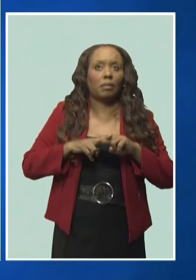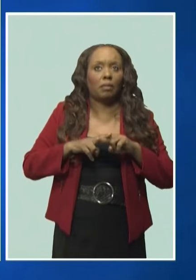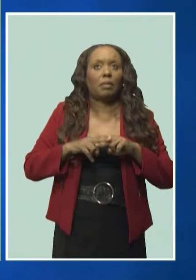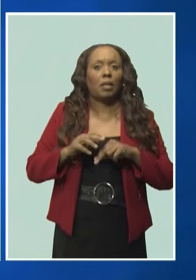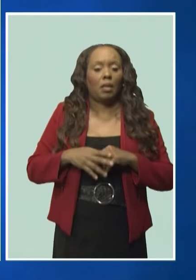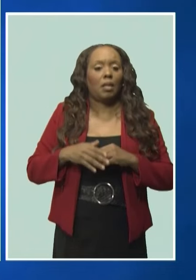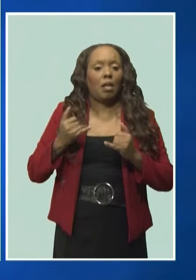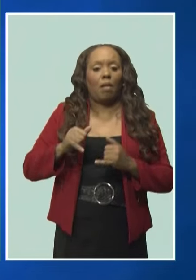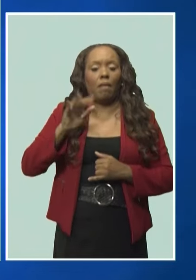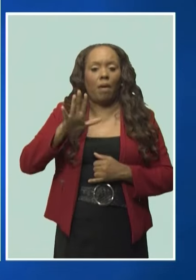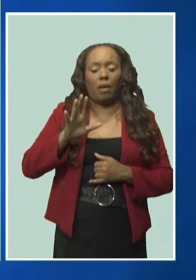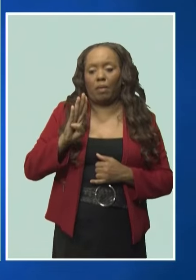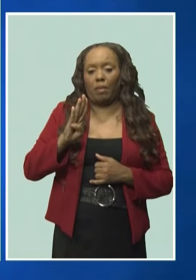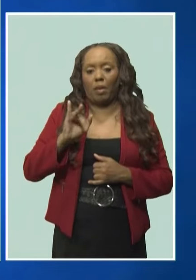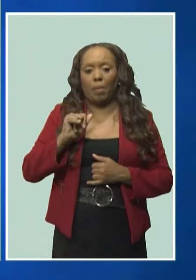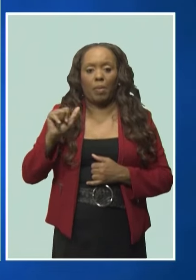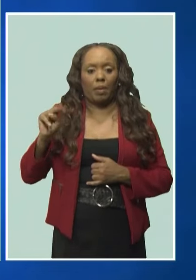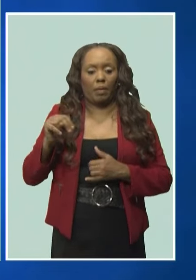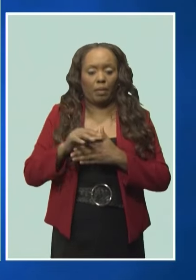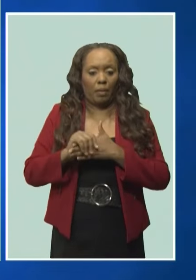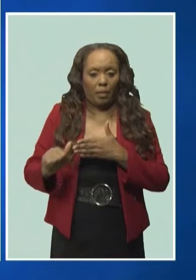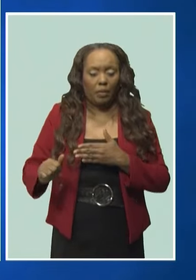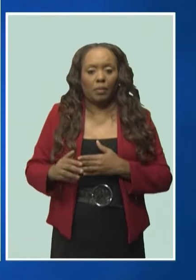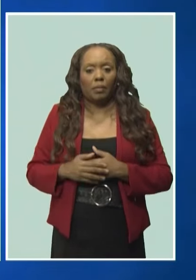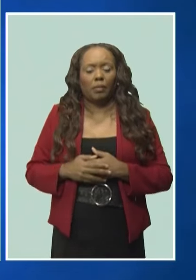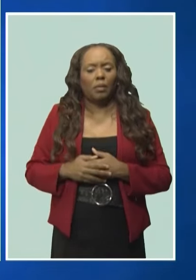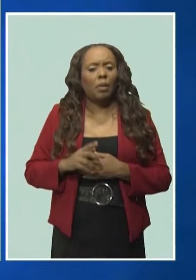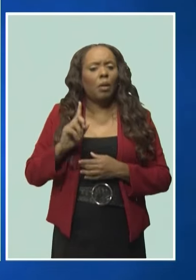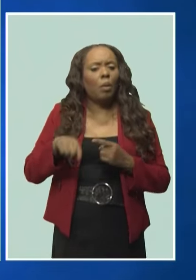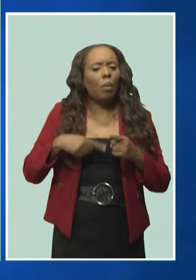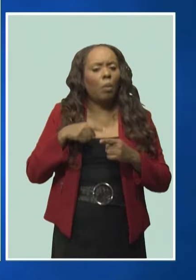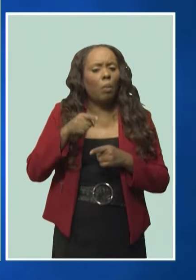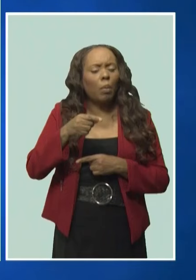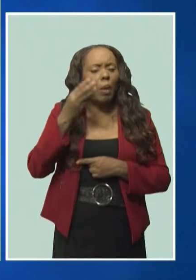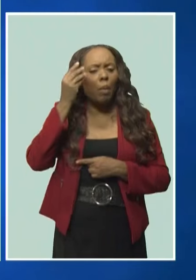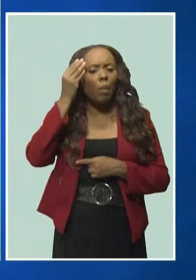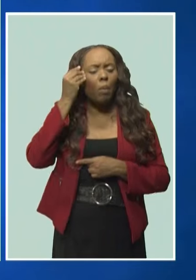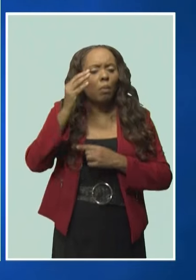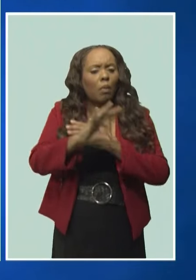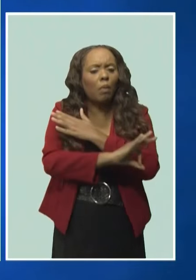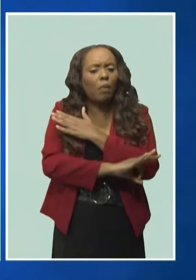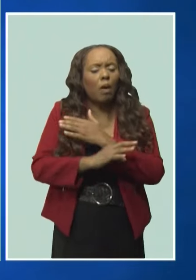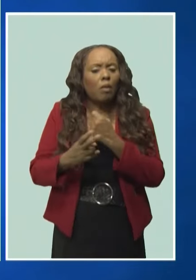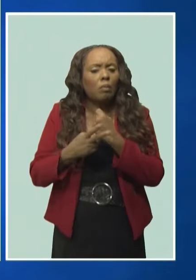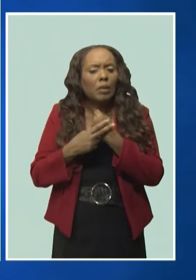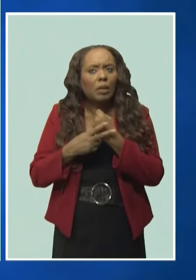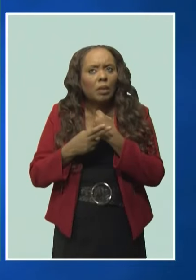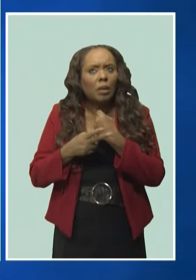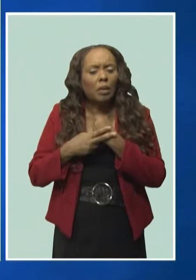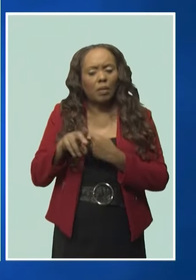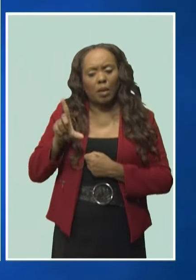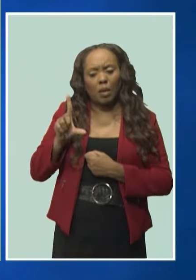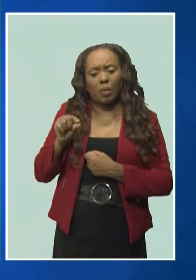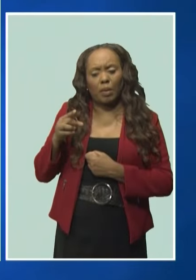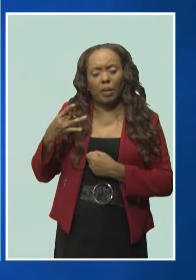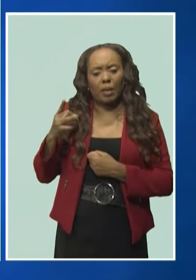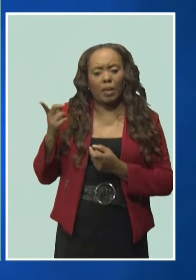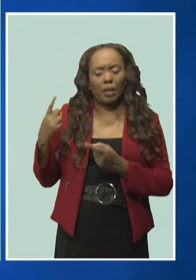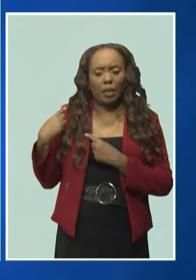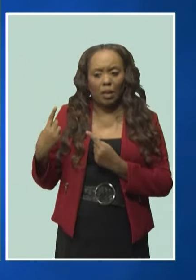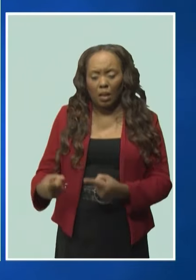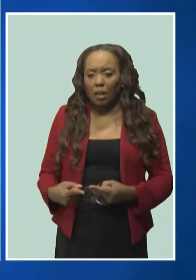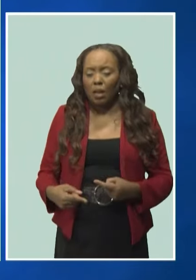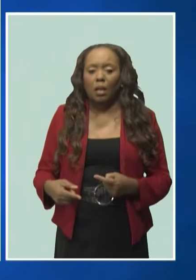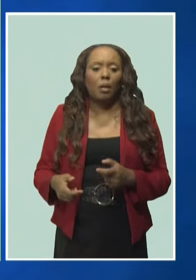$5 billion. When we think of the foreign reserves that Barbados has accumulated since the restructuring, almost entirely been borrowed.